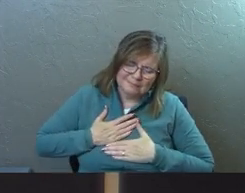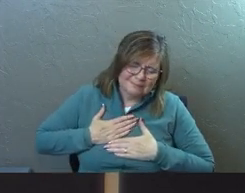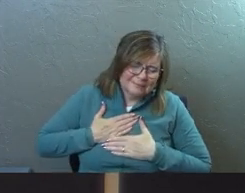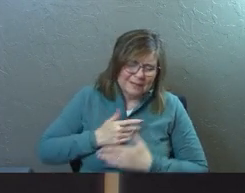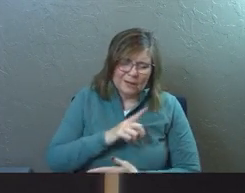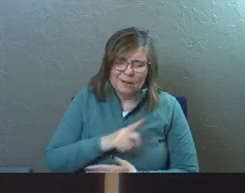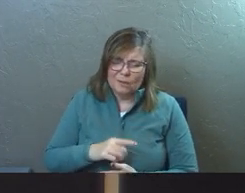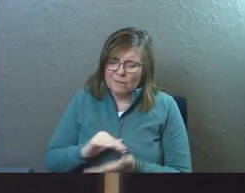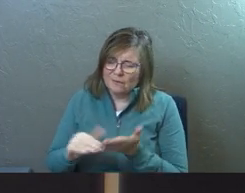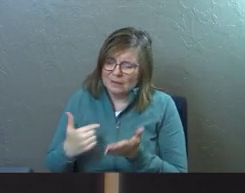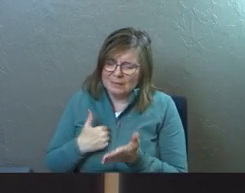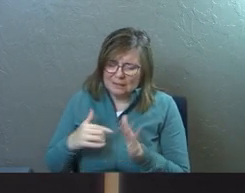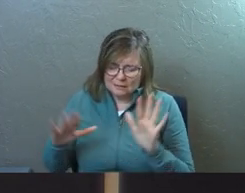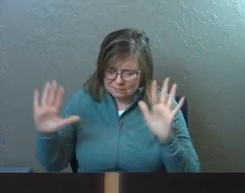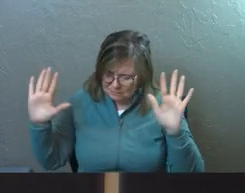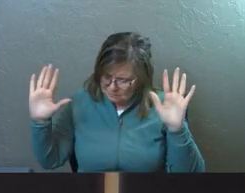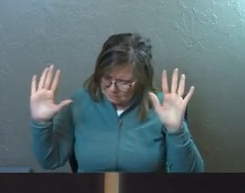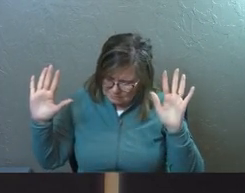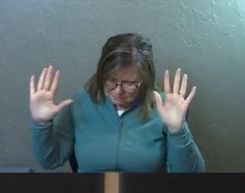forgive me.